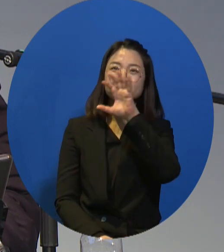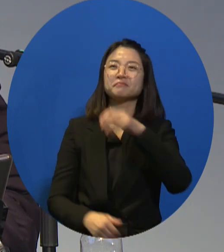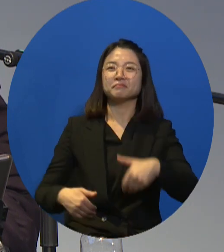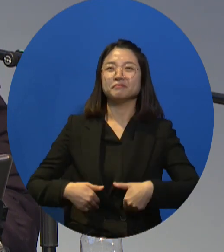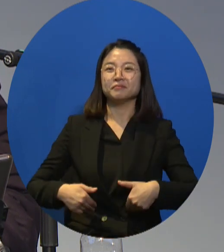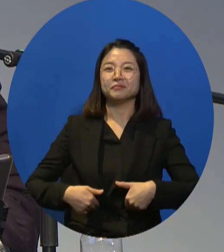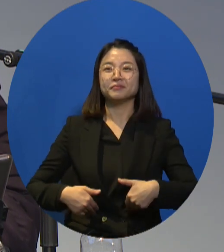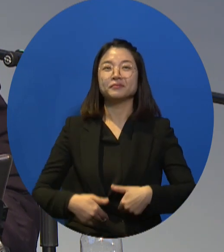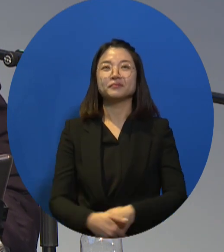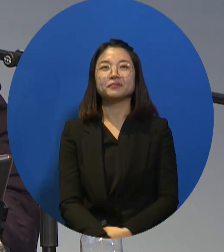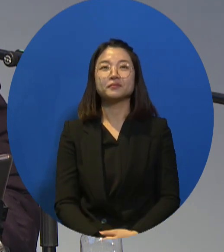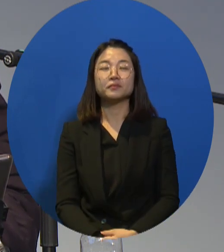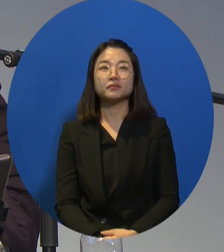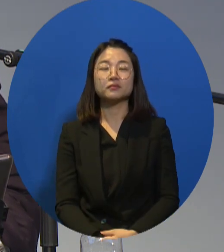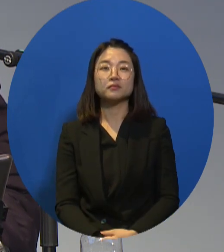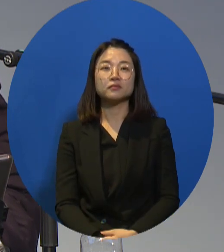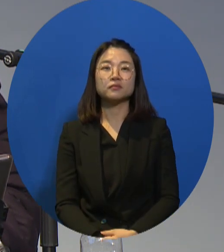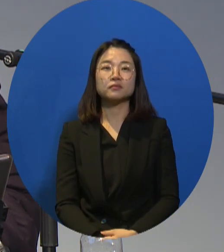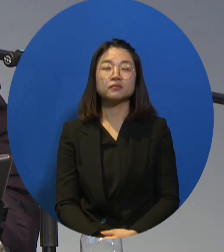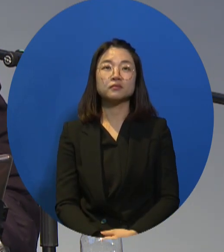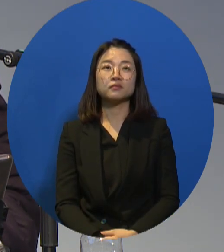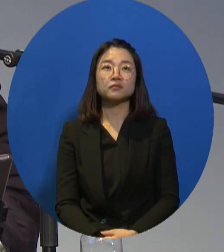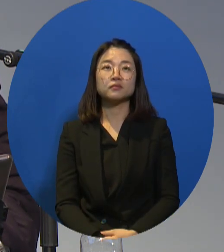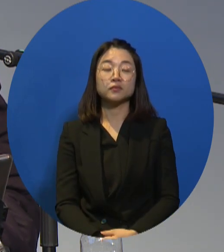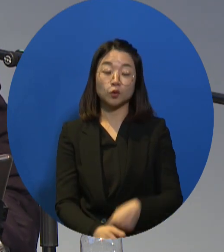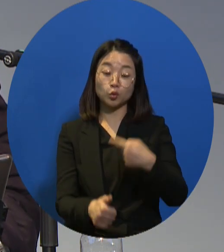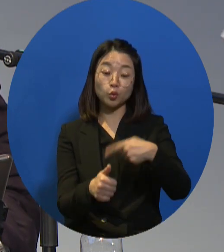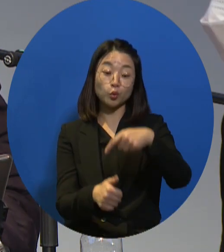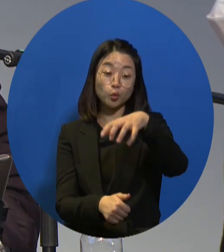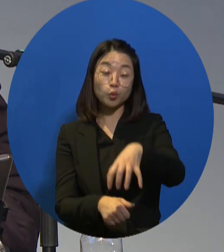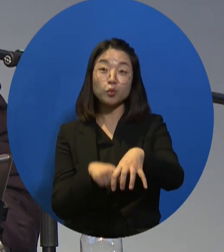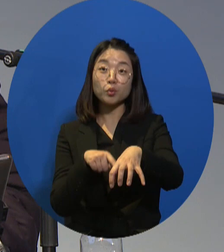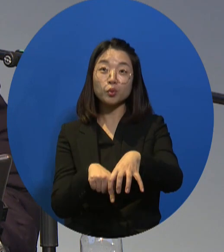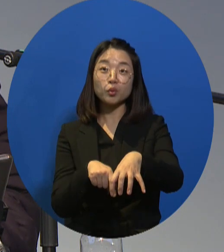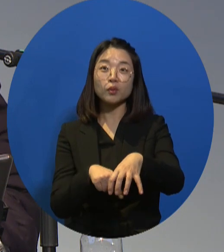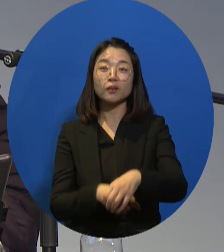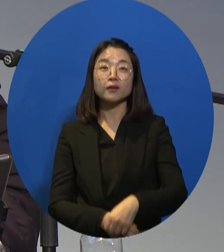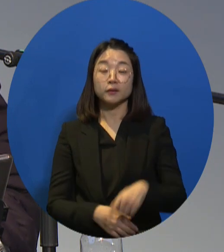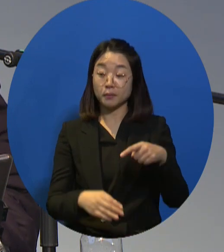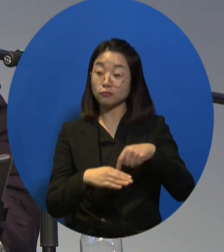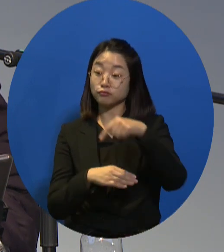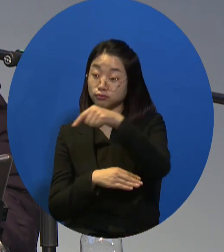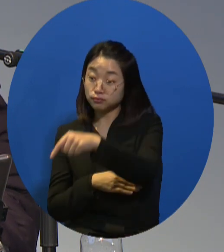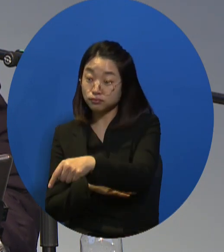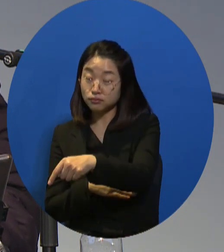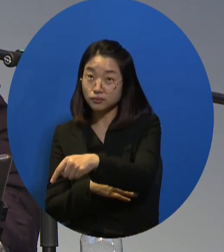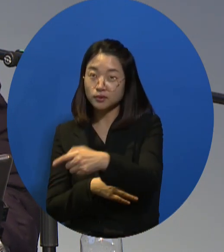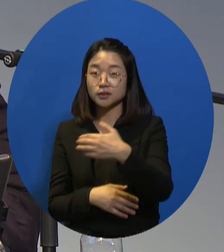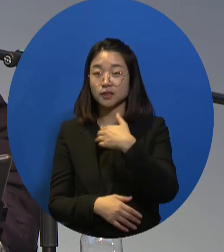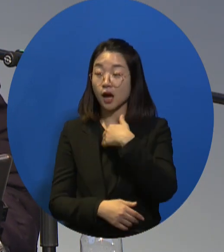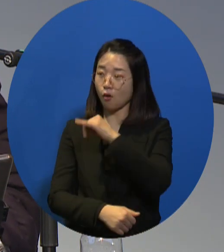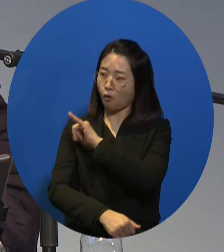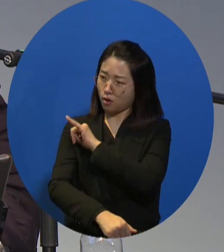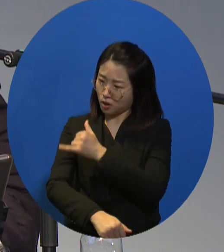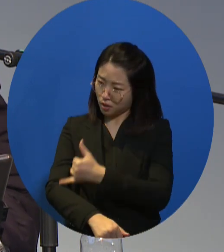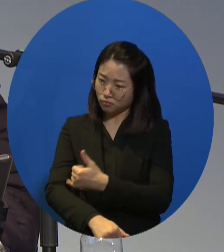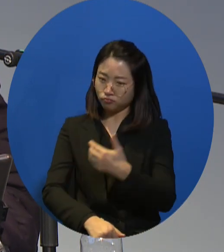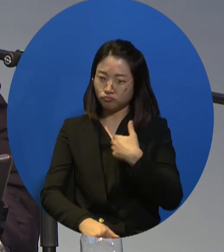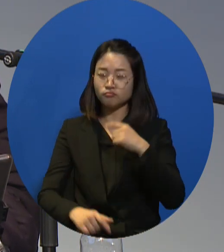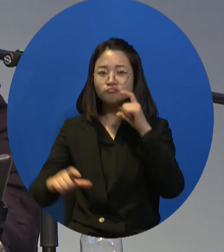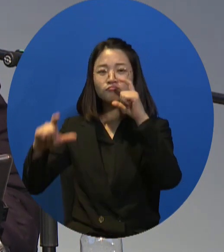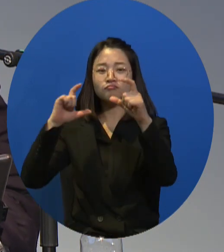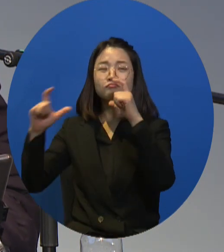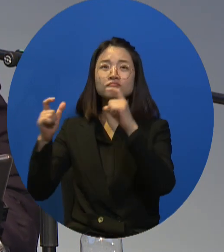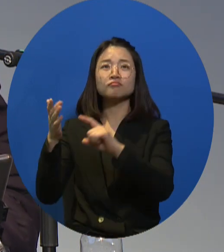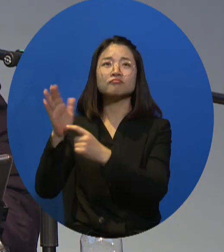do that, we need to practice. So we have to practice a lot together. And for educational programs, they would